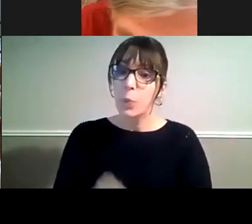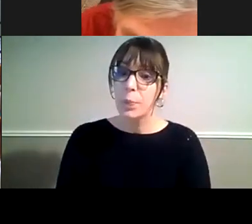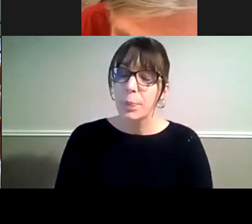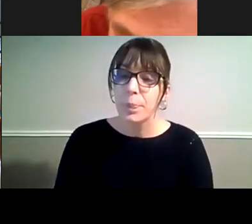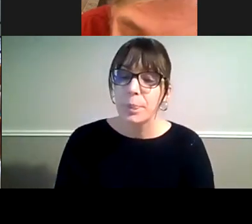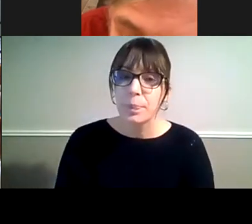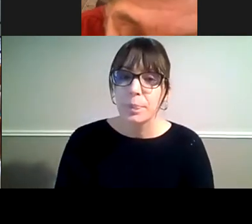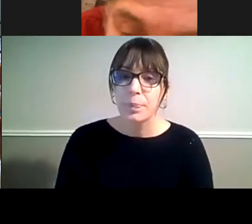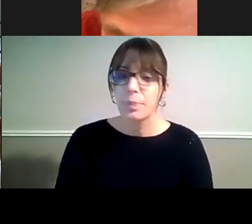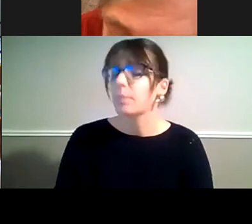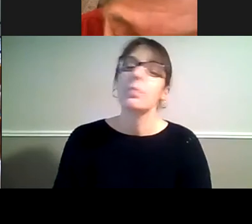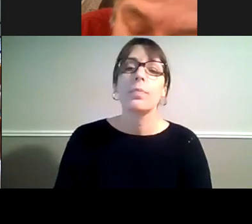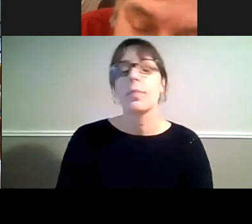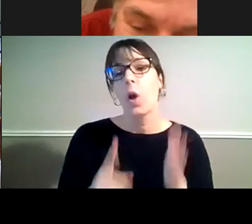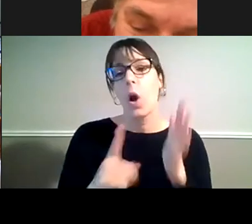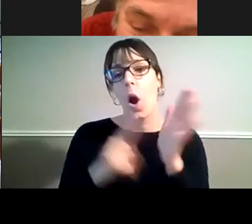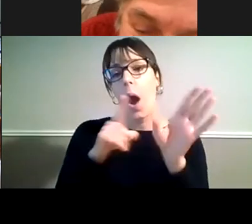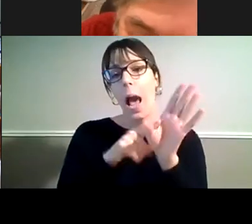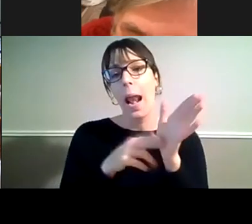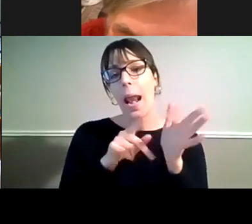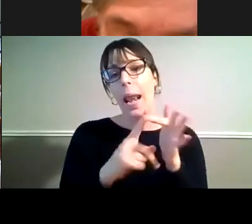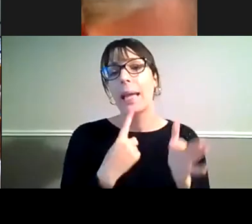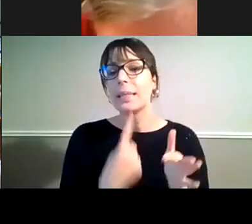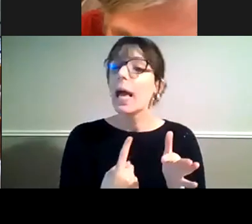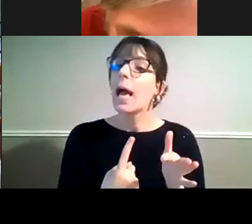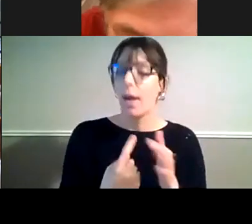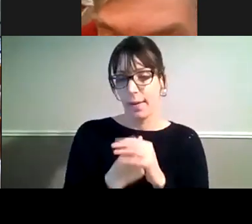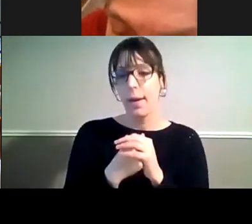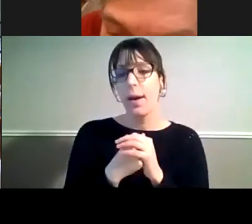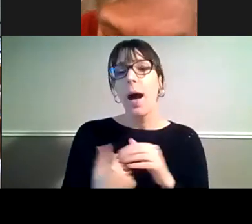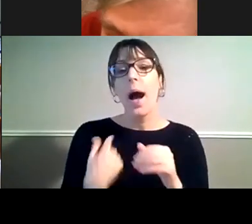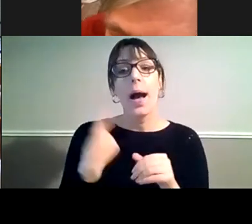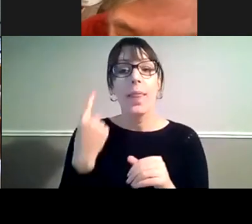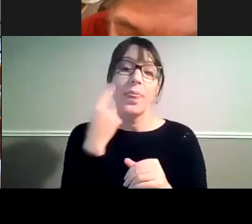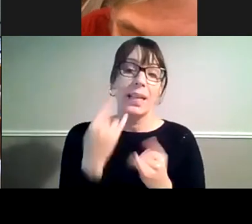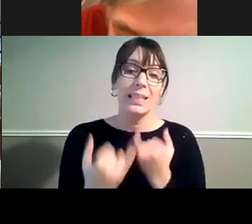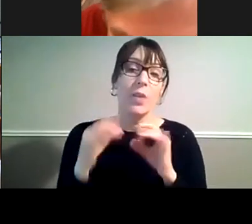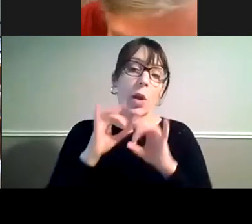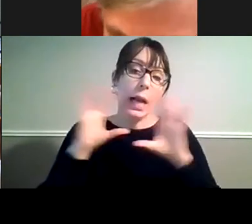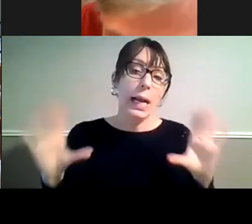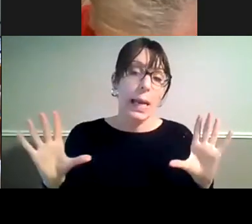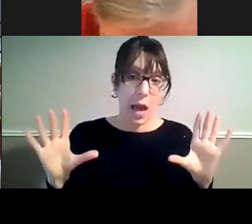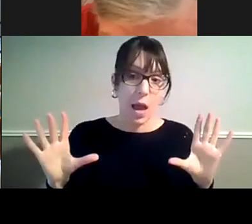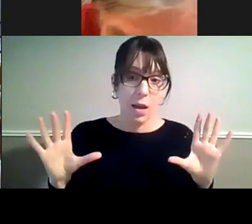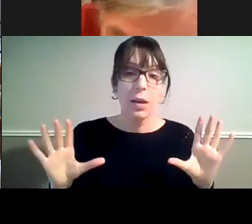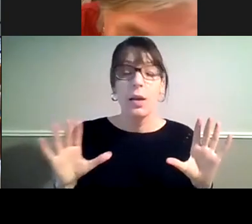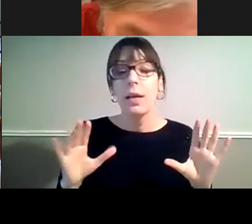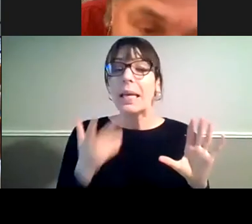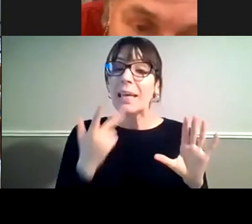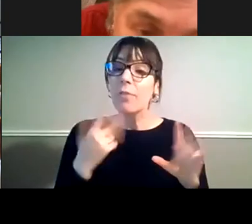You might be on mute, Lynn. Well, I think it's pretty clear that they'd make an enormous difference.